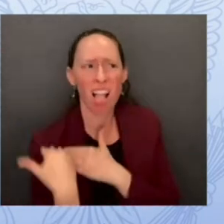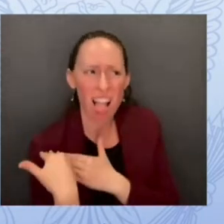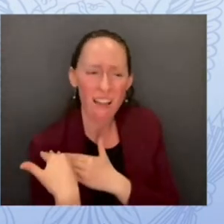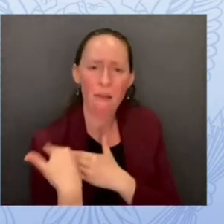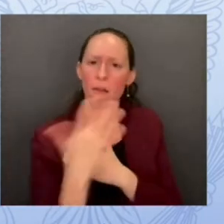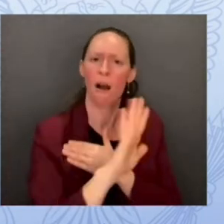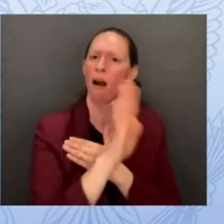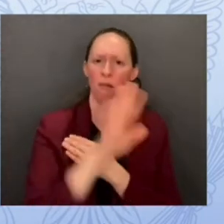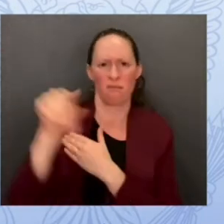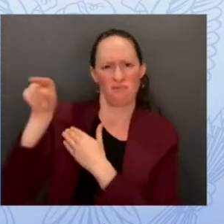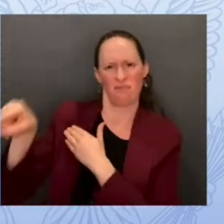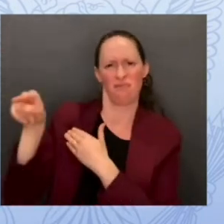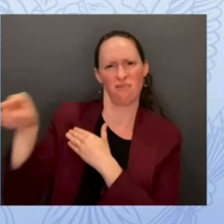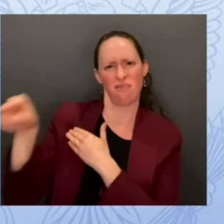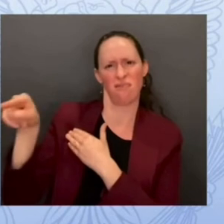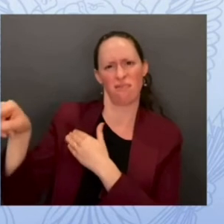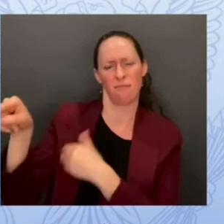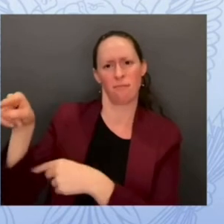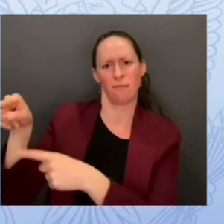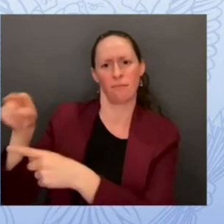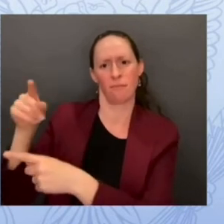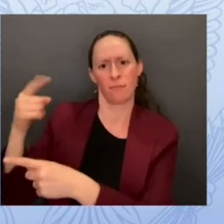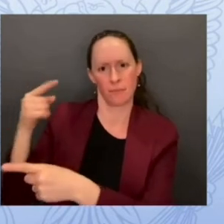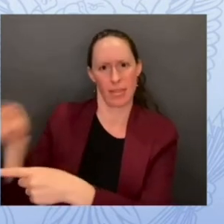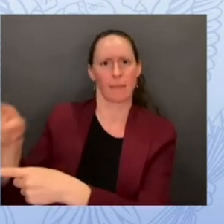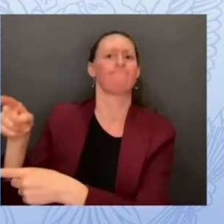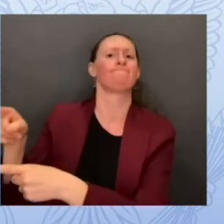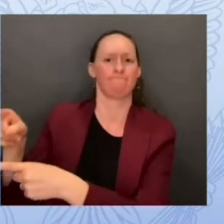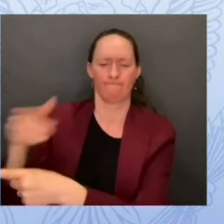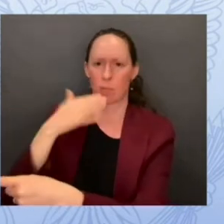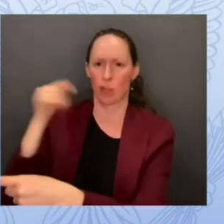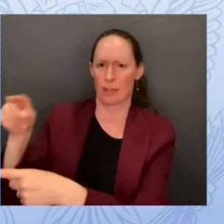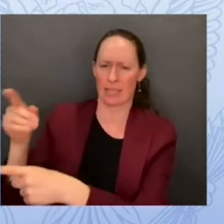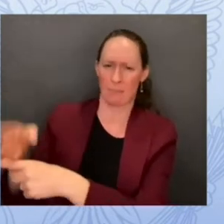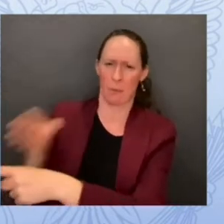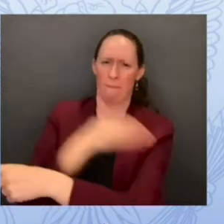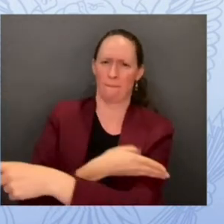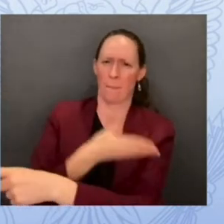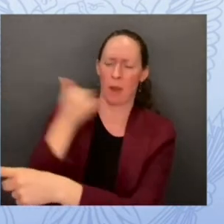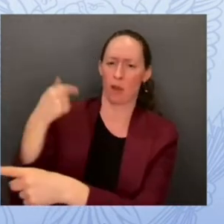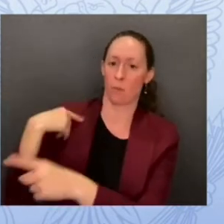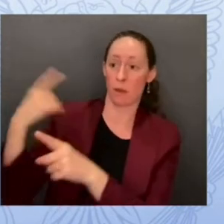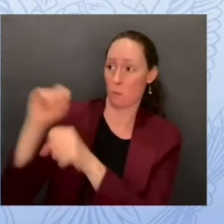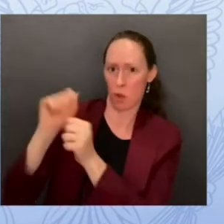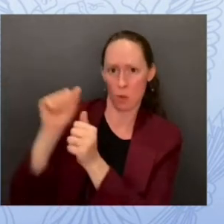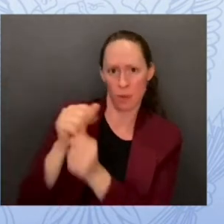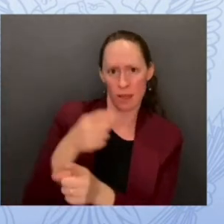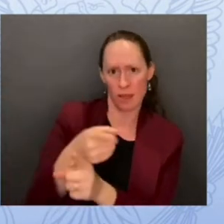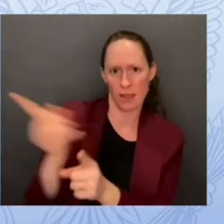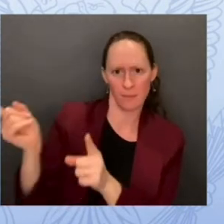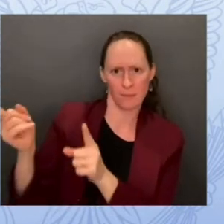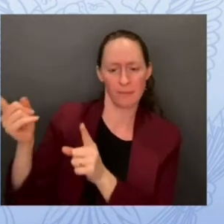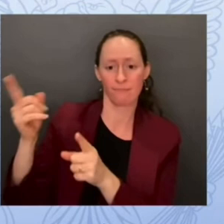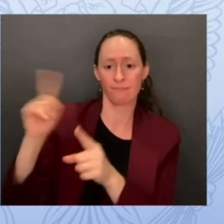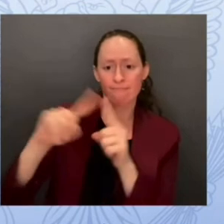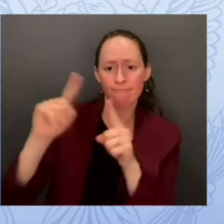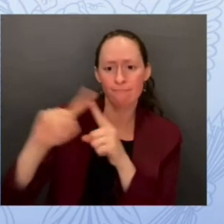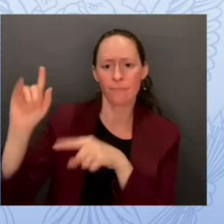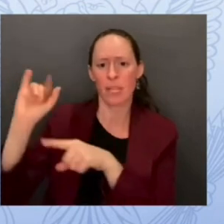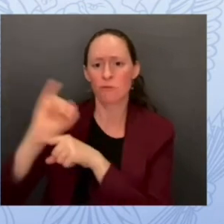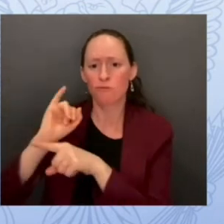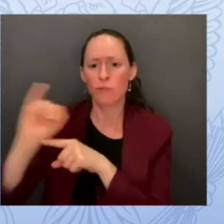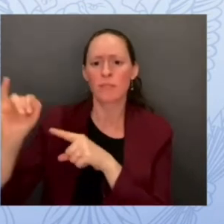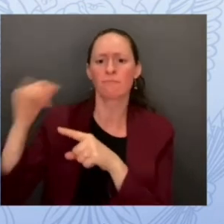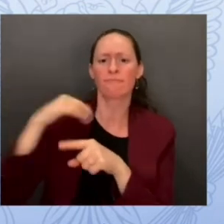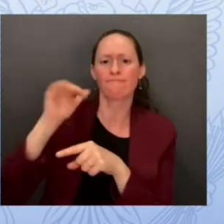the heart of this challenge and so we're going to be working with a number of different key industry leading security experts on training services for our